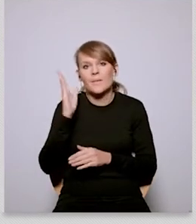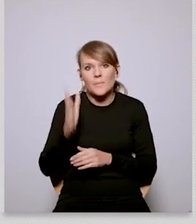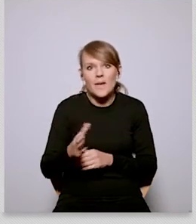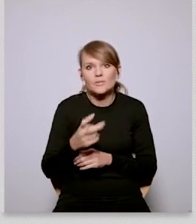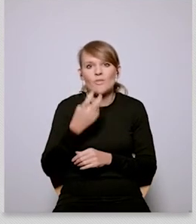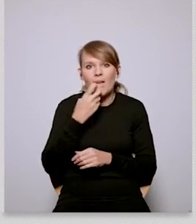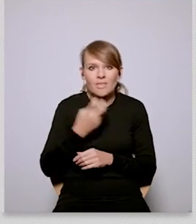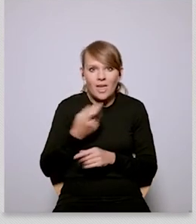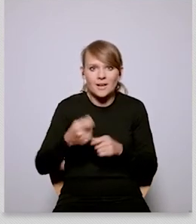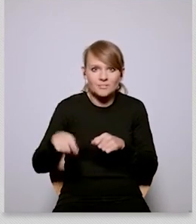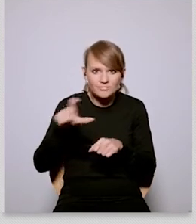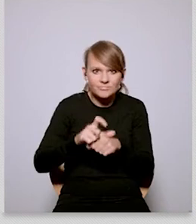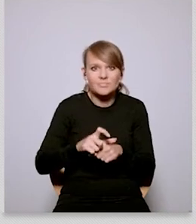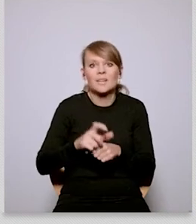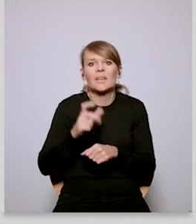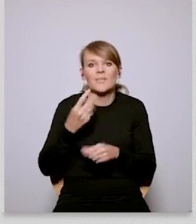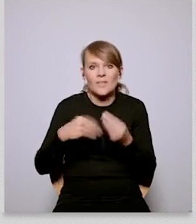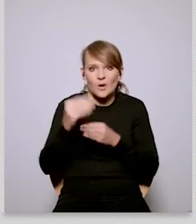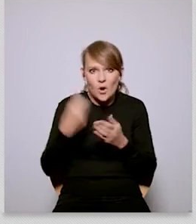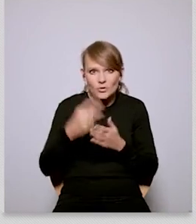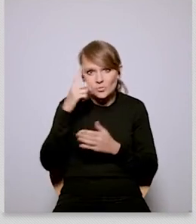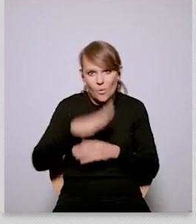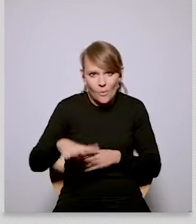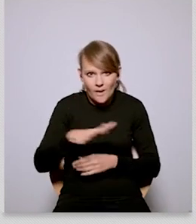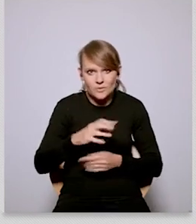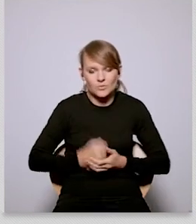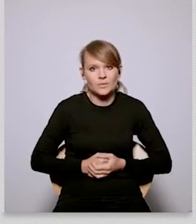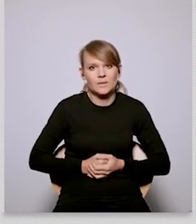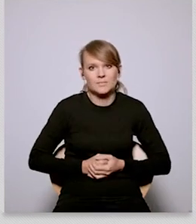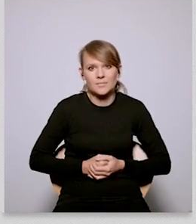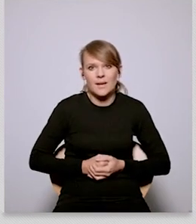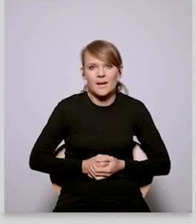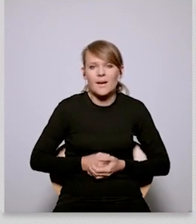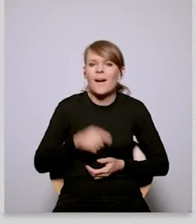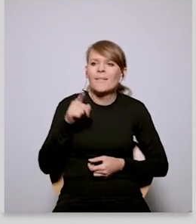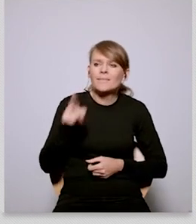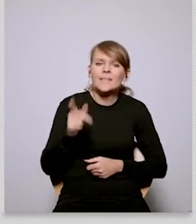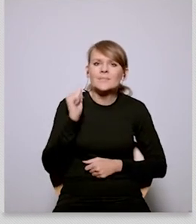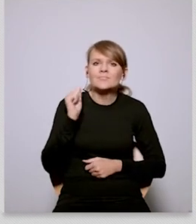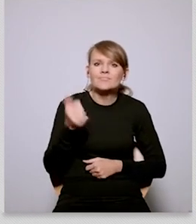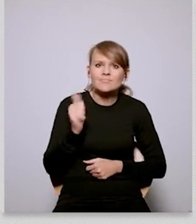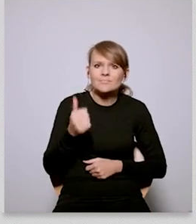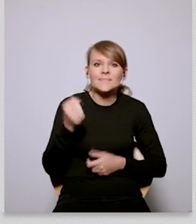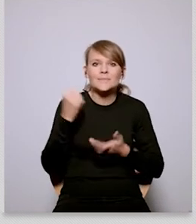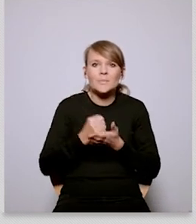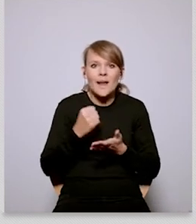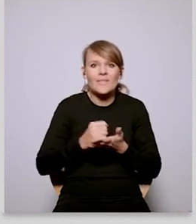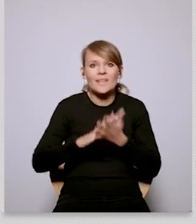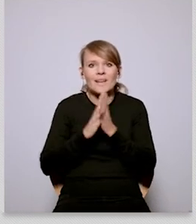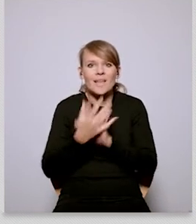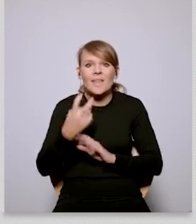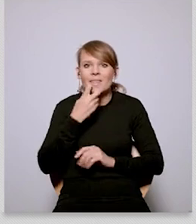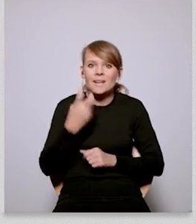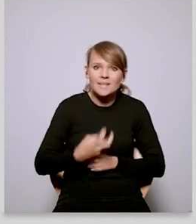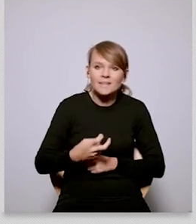the green new deal the green deal due um to different actions of the european union